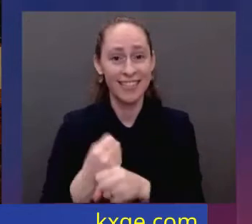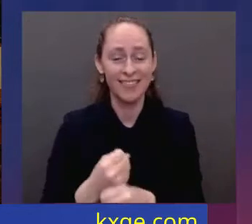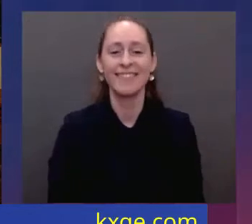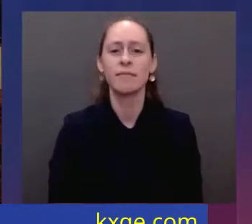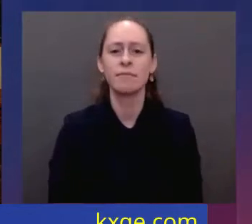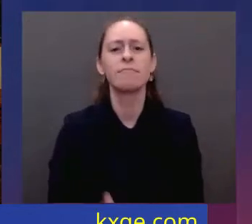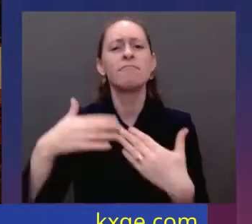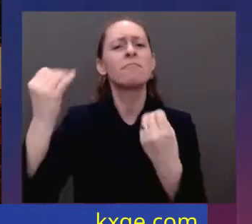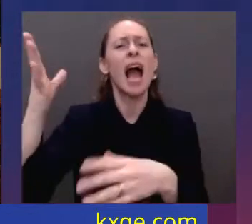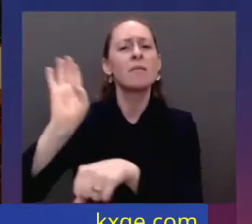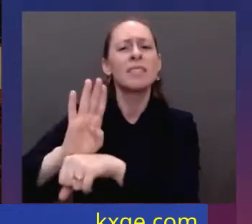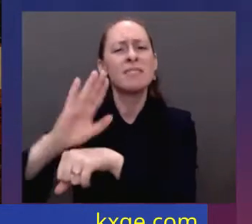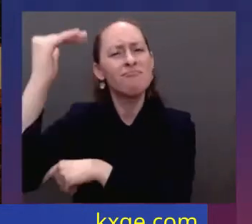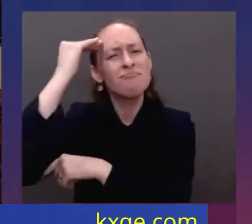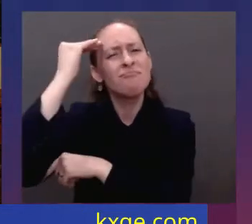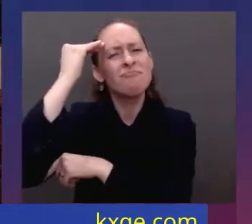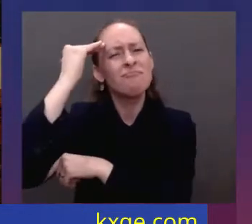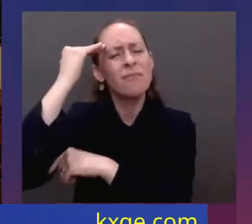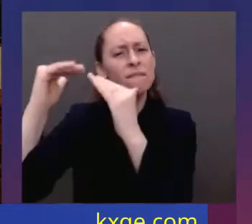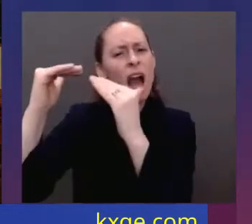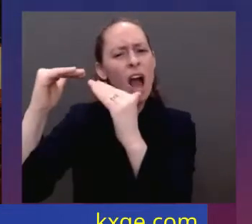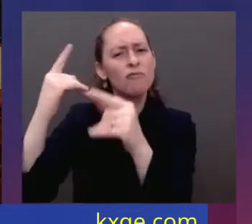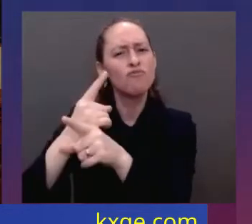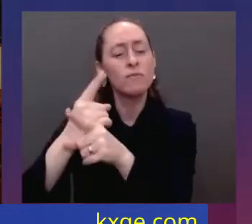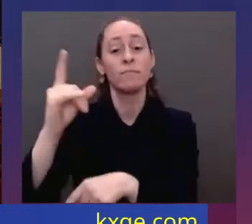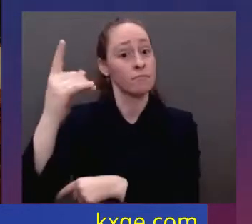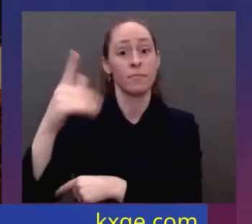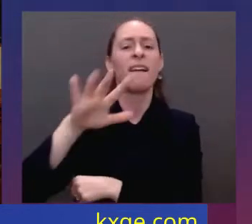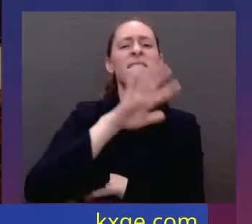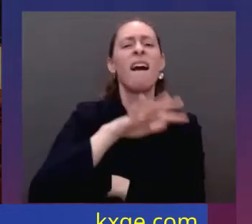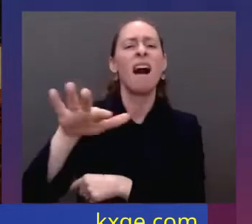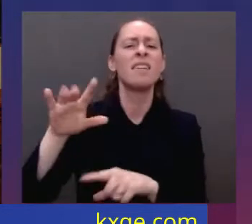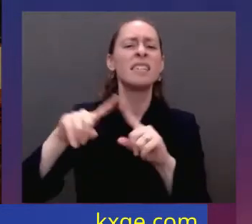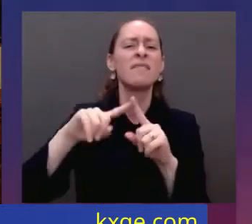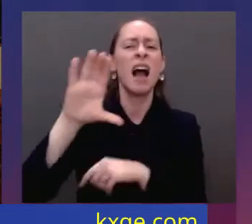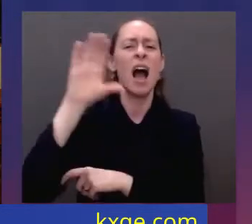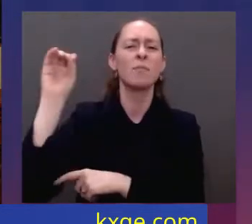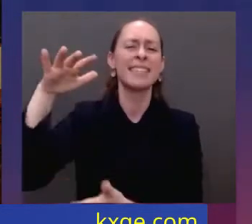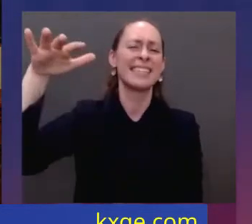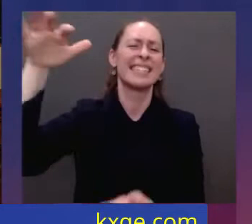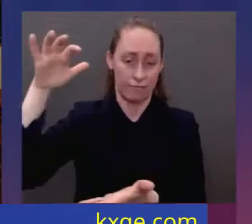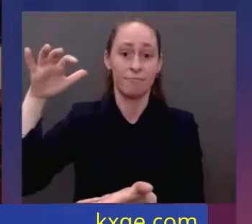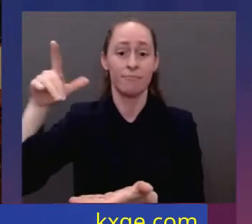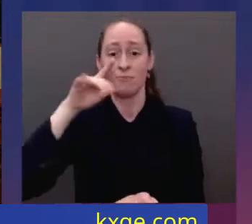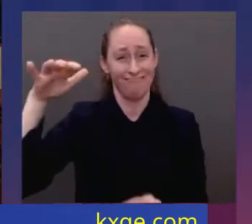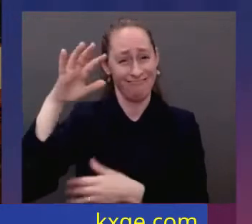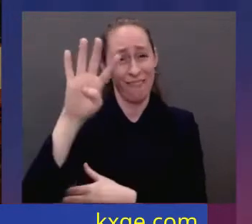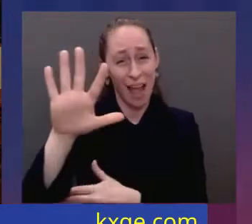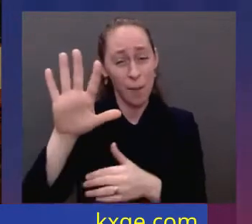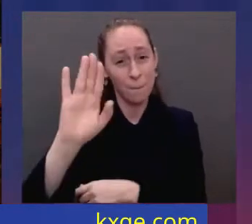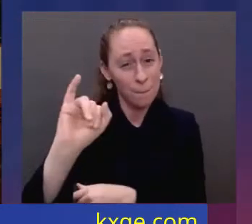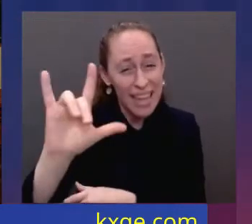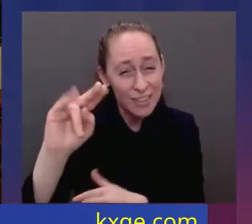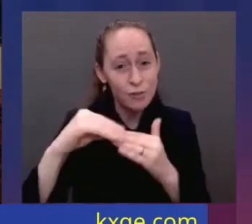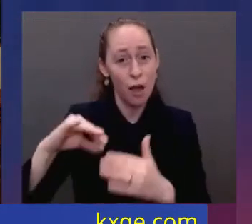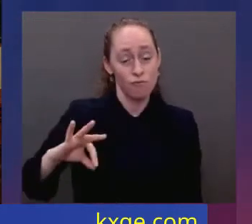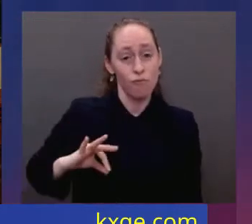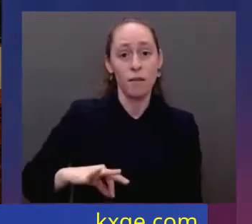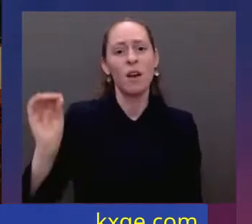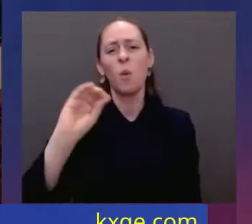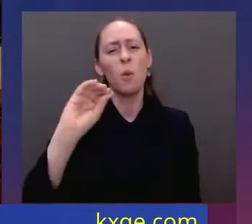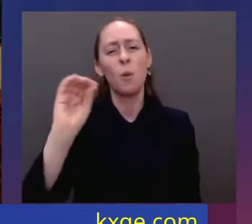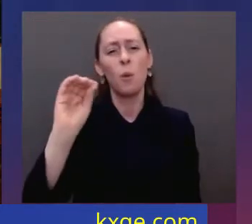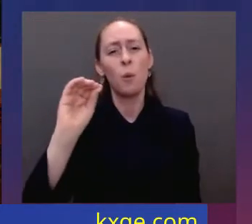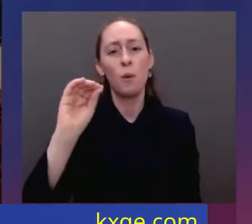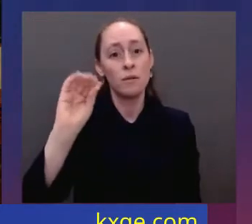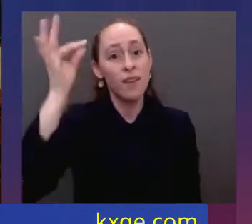55 of the Fortune 500 companies earned $40 billion in profit and paid zero in federal taxes. Now look, it's not